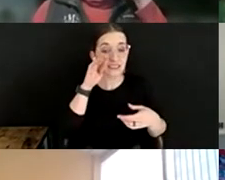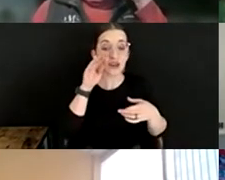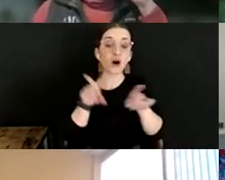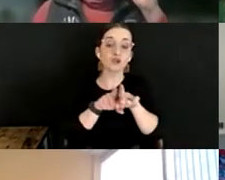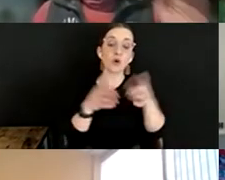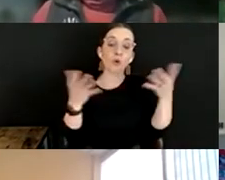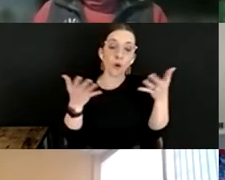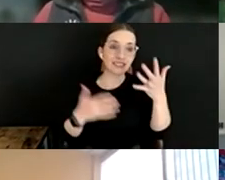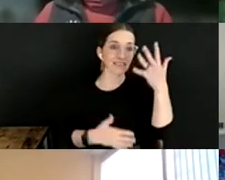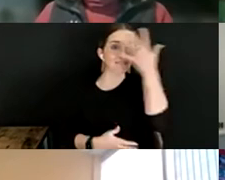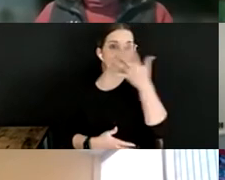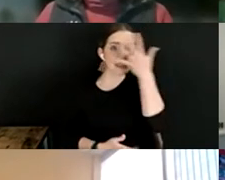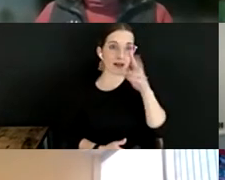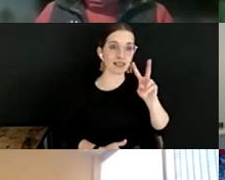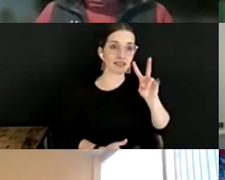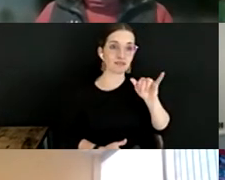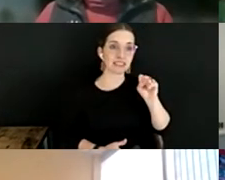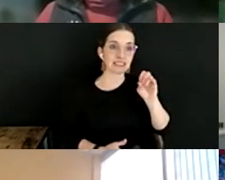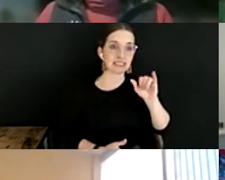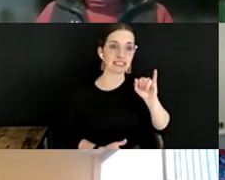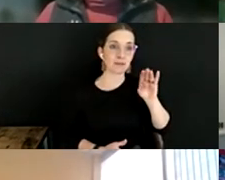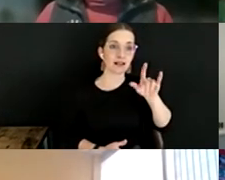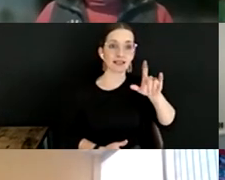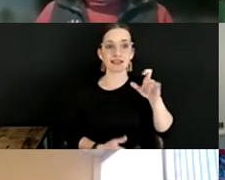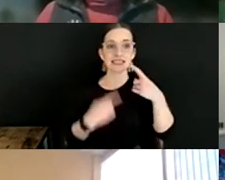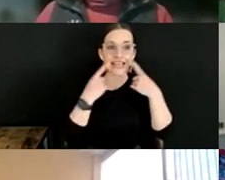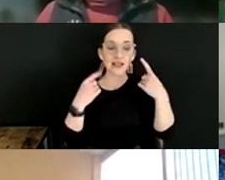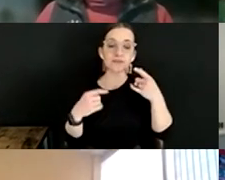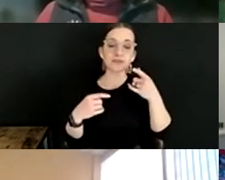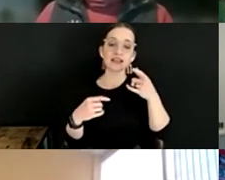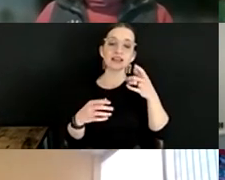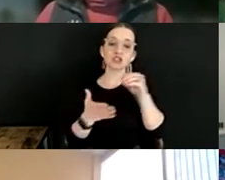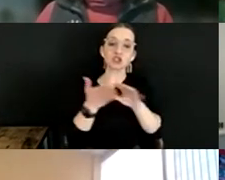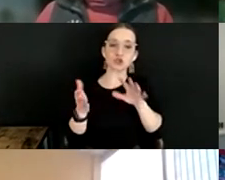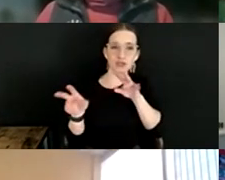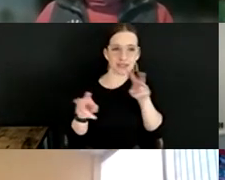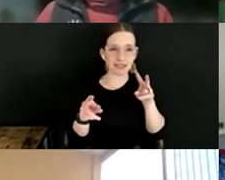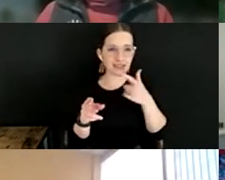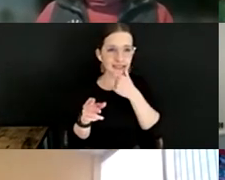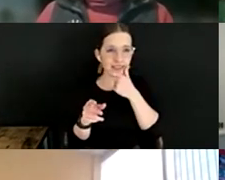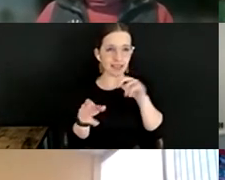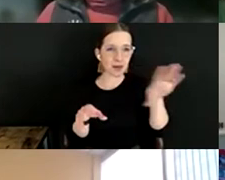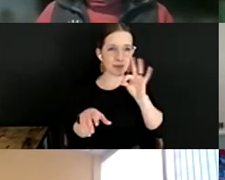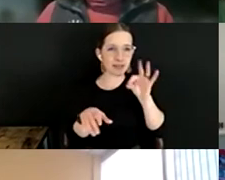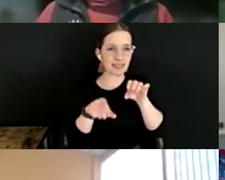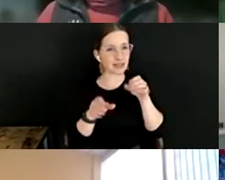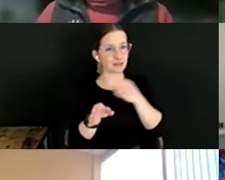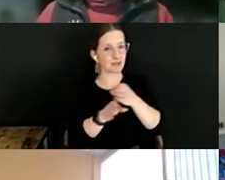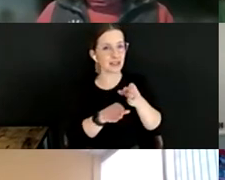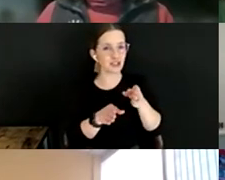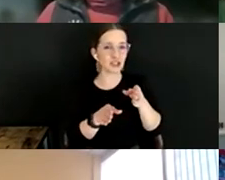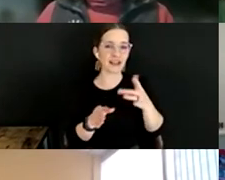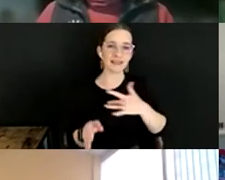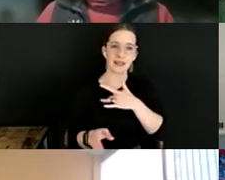they often see the most celebrated positions or the highest paid celebrity positions, and not necessarily all the